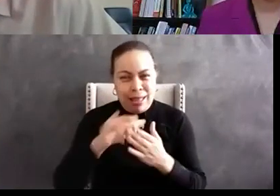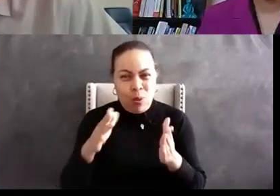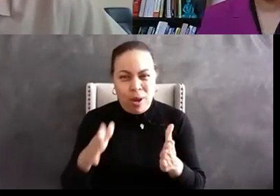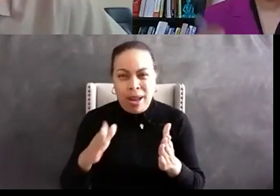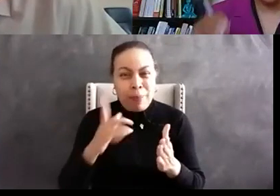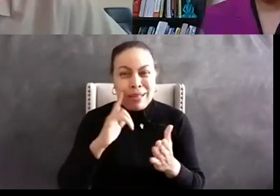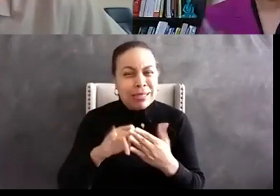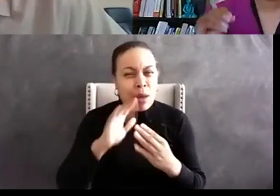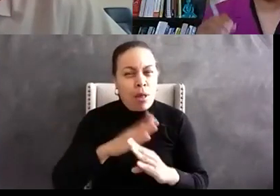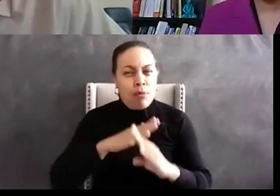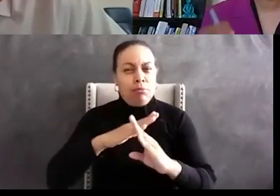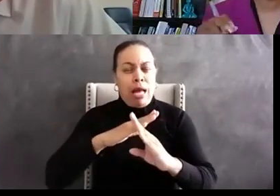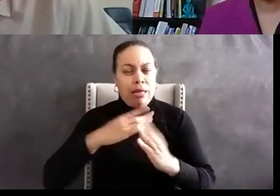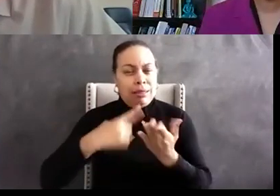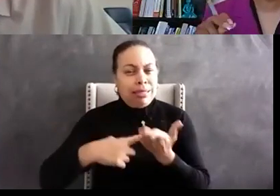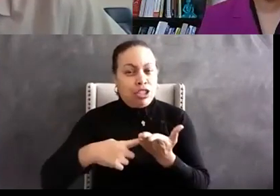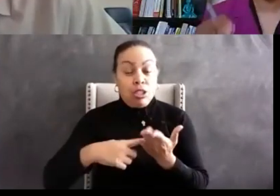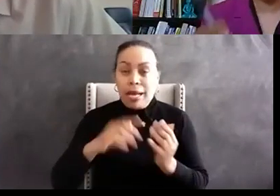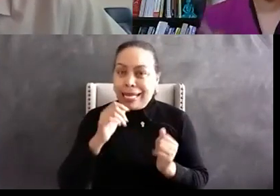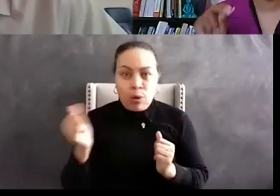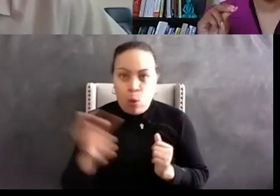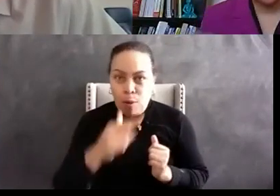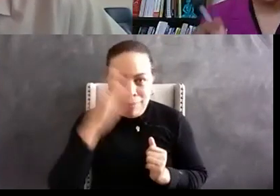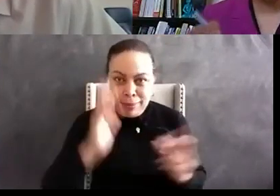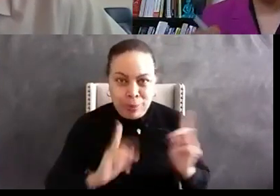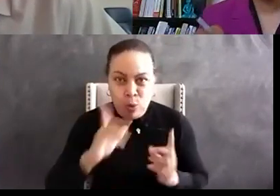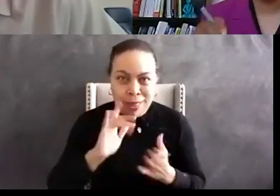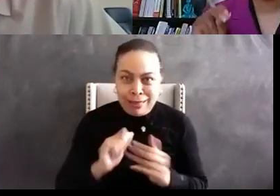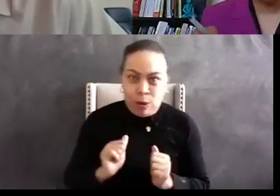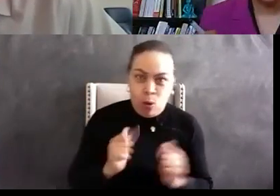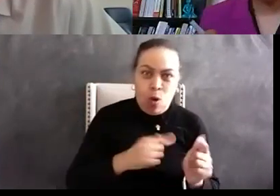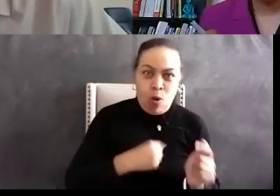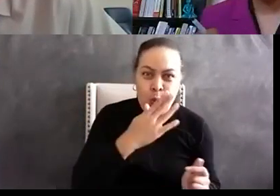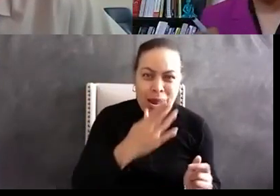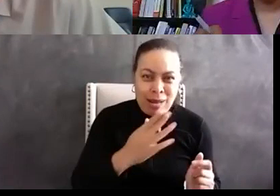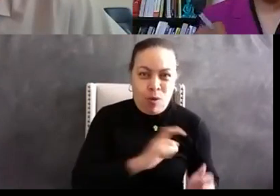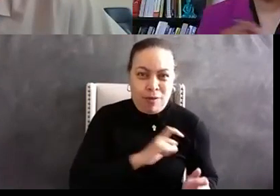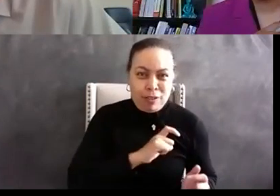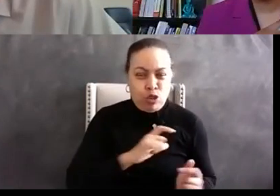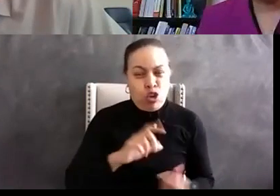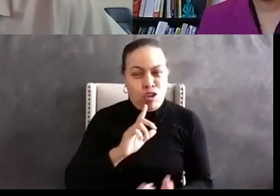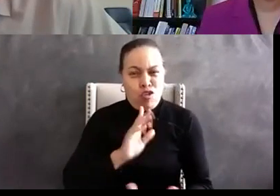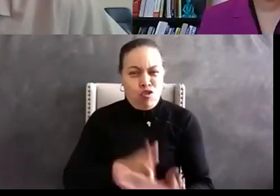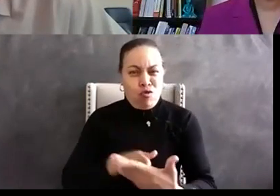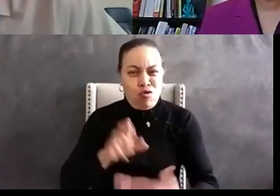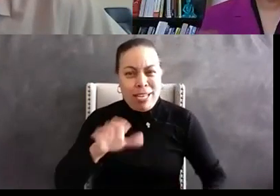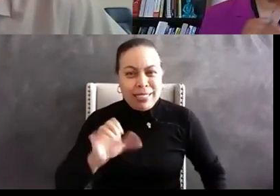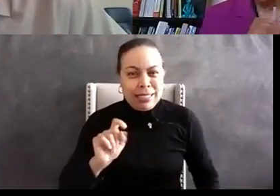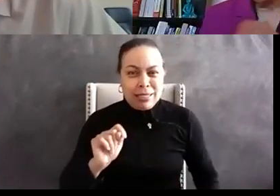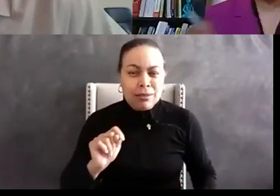conversation not everybody in the black community thinks all white officers are racist that that's just it